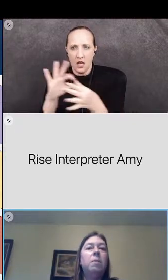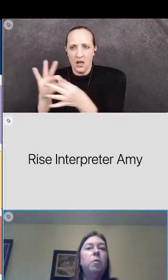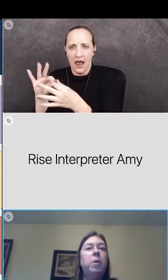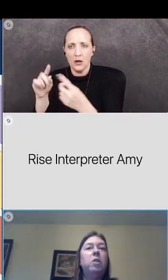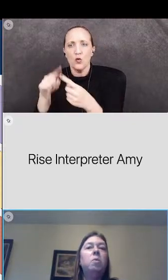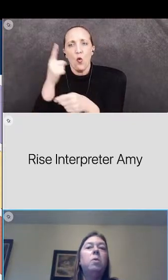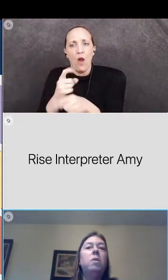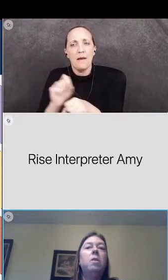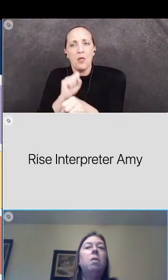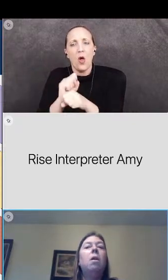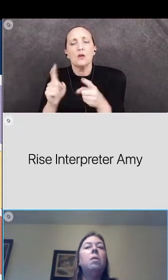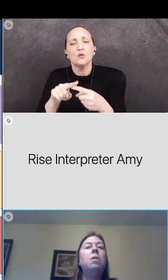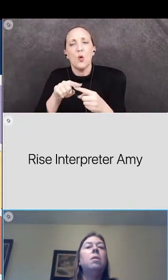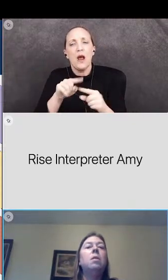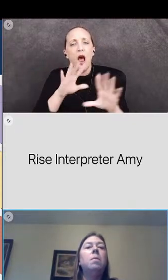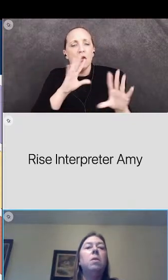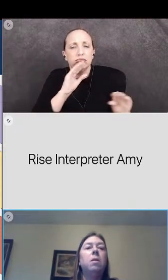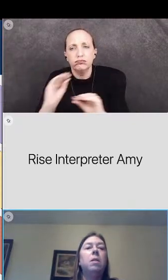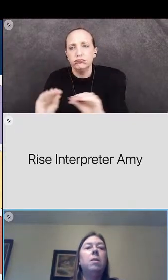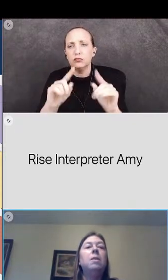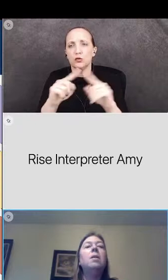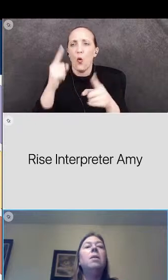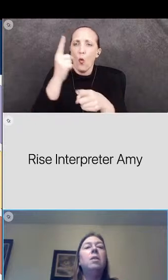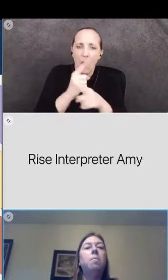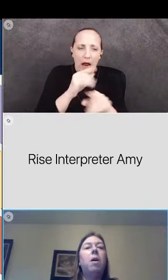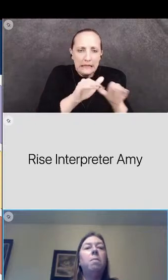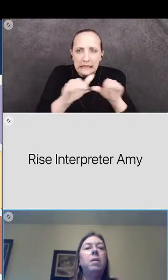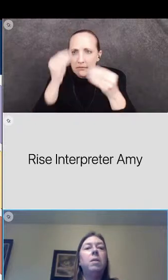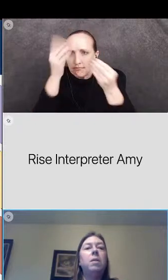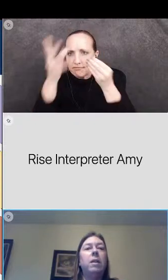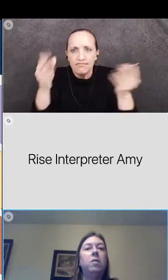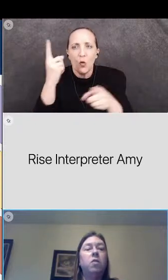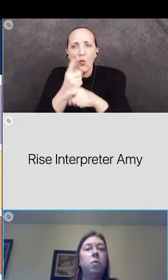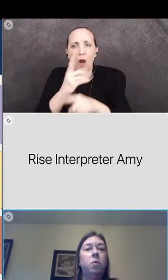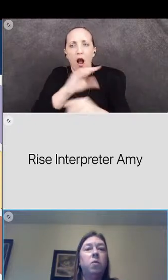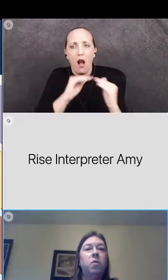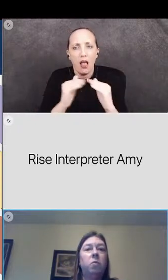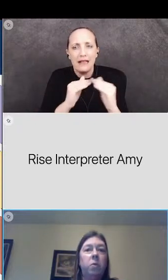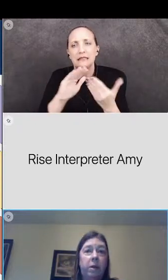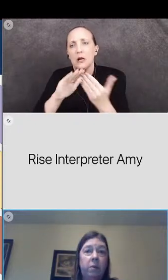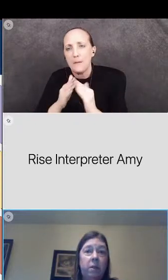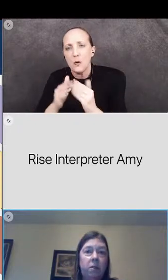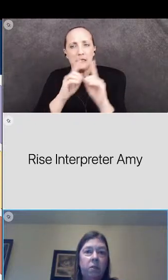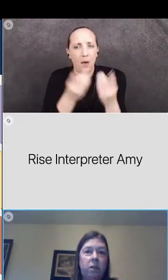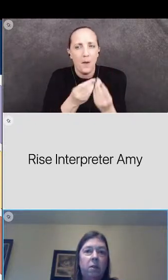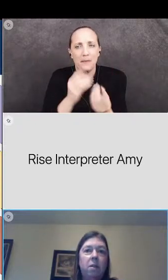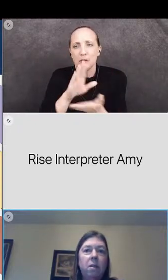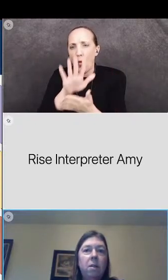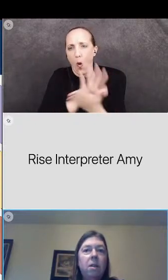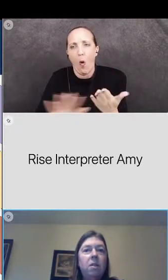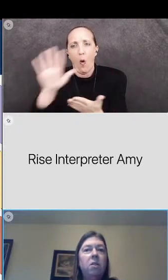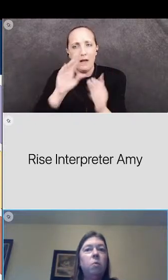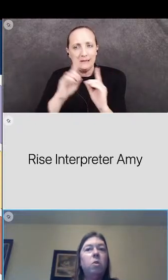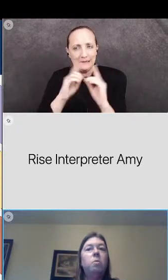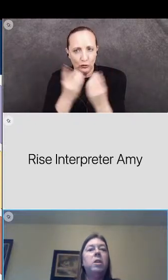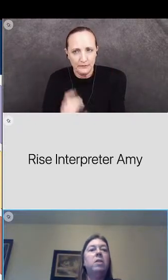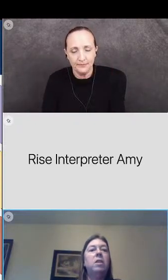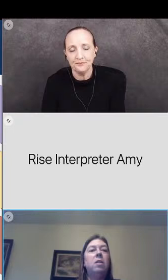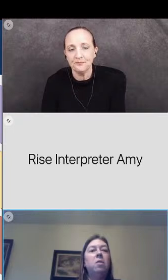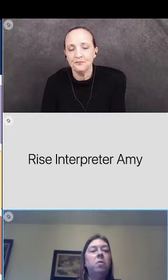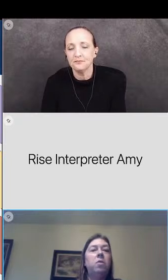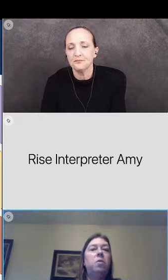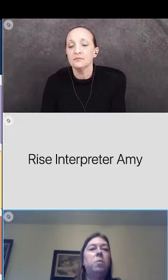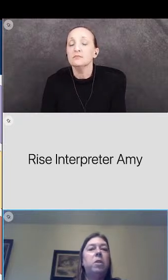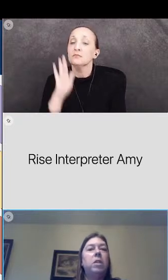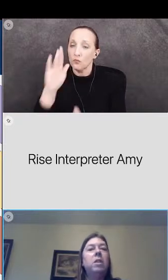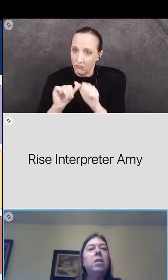to help spread the word to their colleagues and communities and departments and schools throughout the district this work will